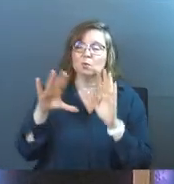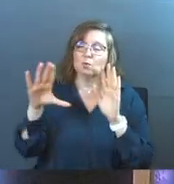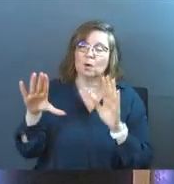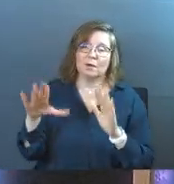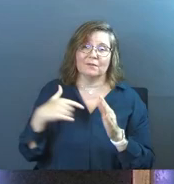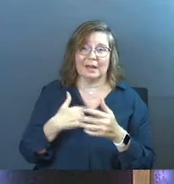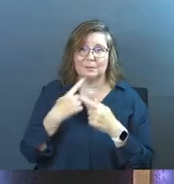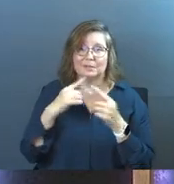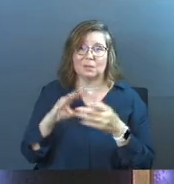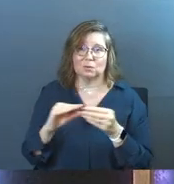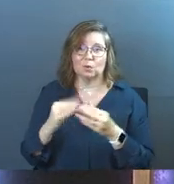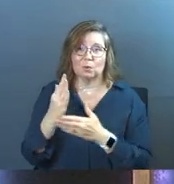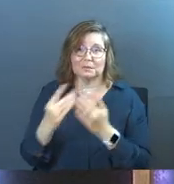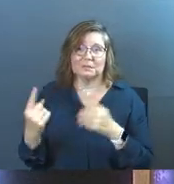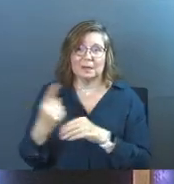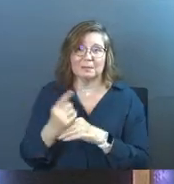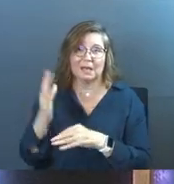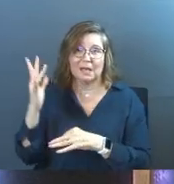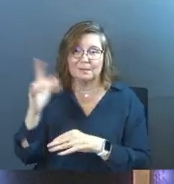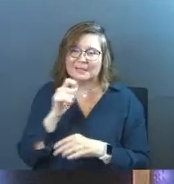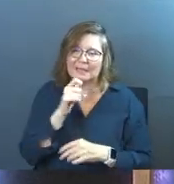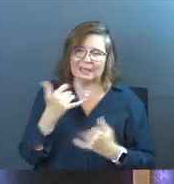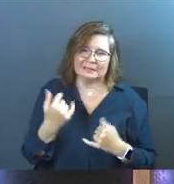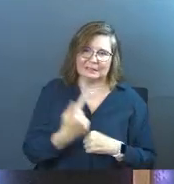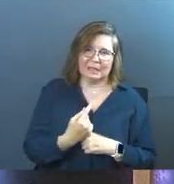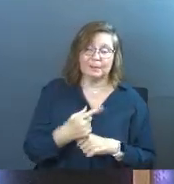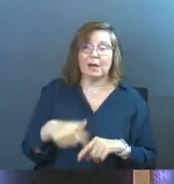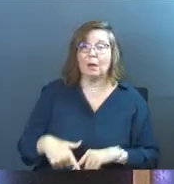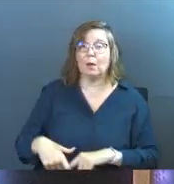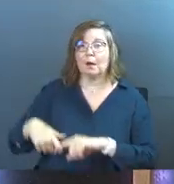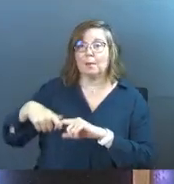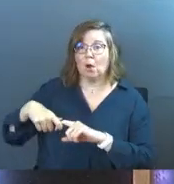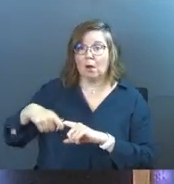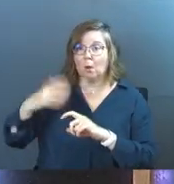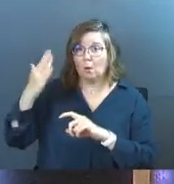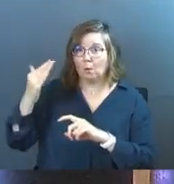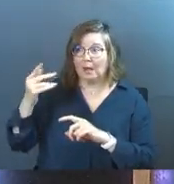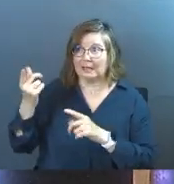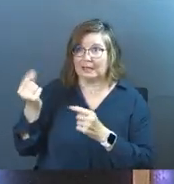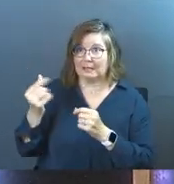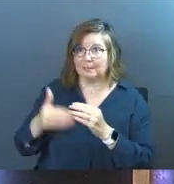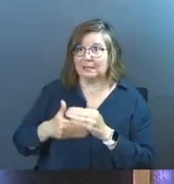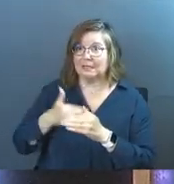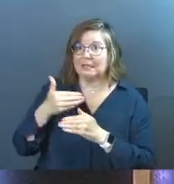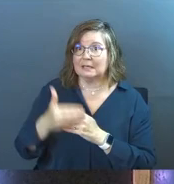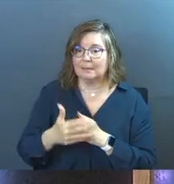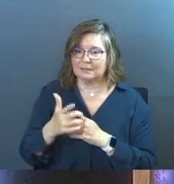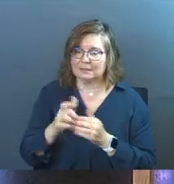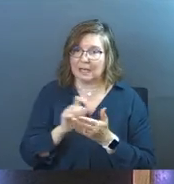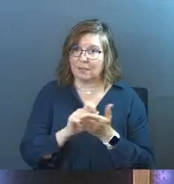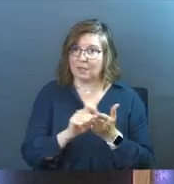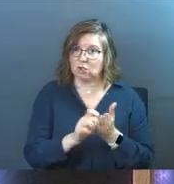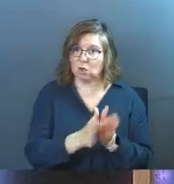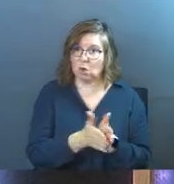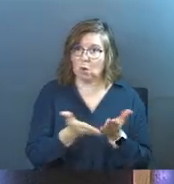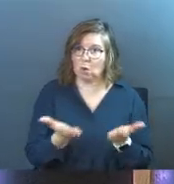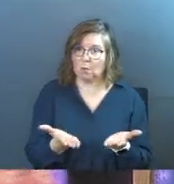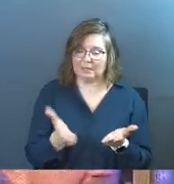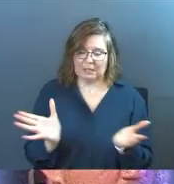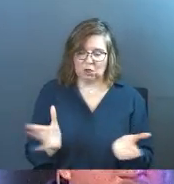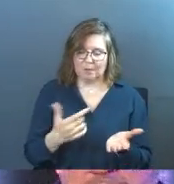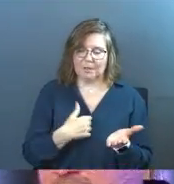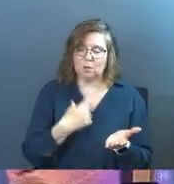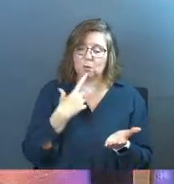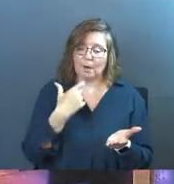wonderful. And I'm going to tell you that story someday, just not today, but I'm going to pause it right there because what he had me do next, because I had that journal open. He just